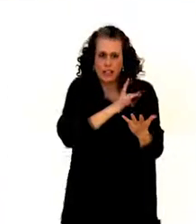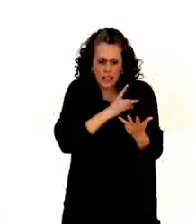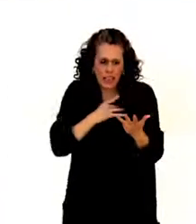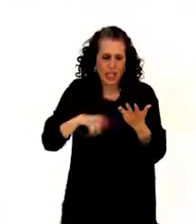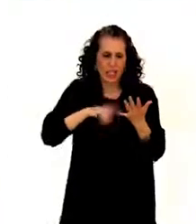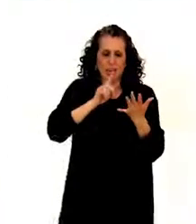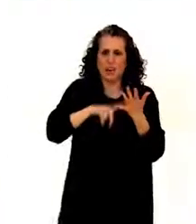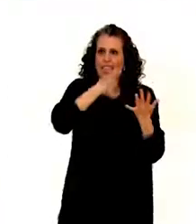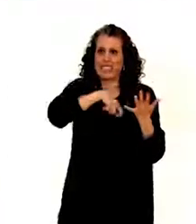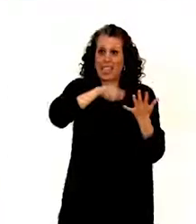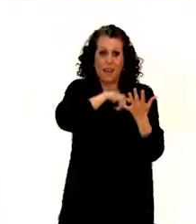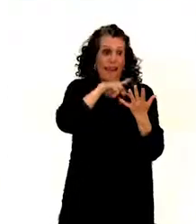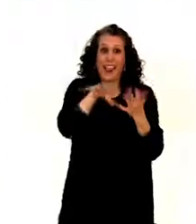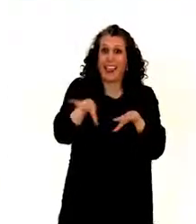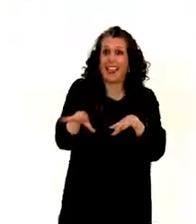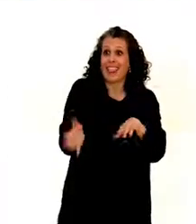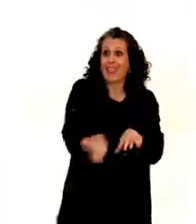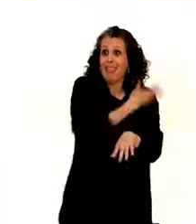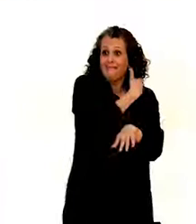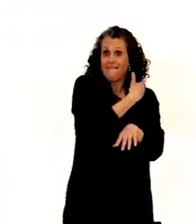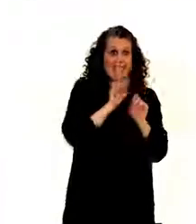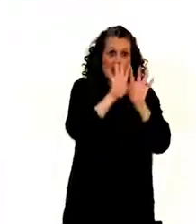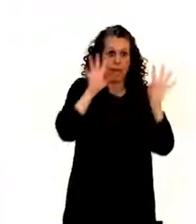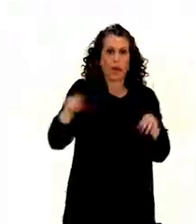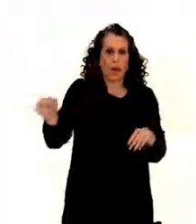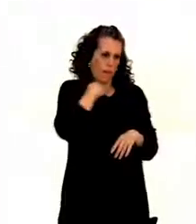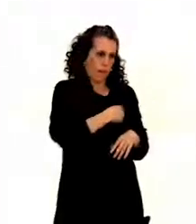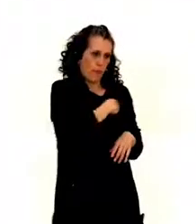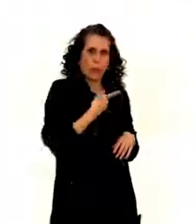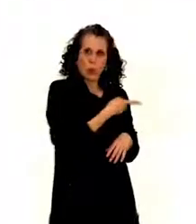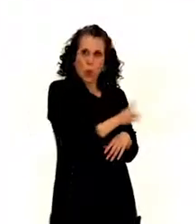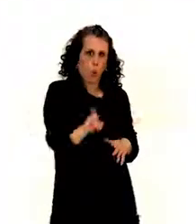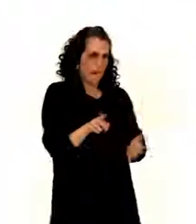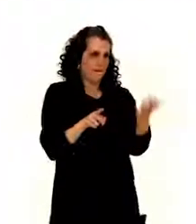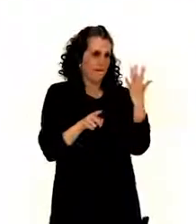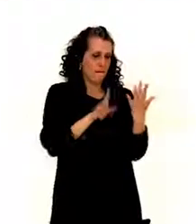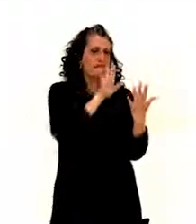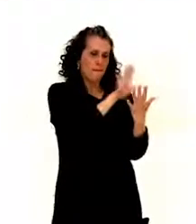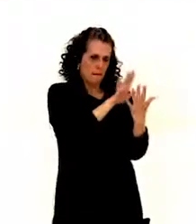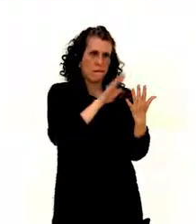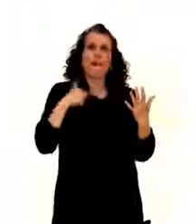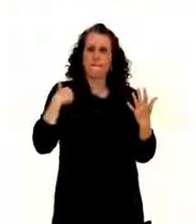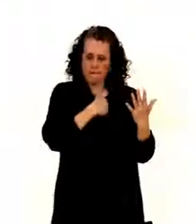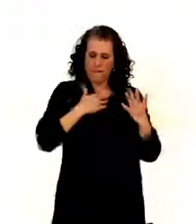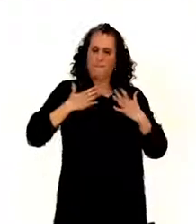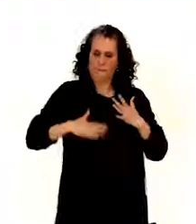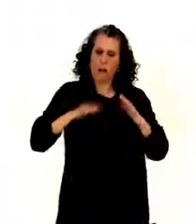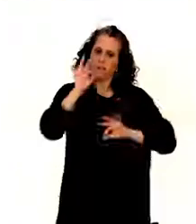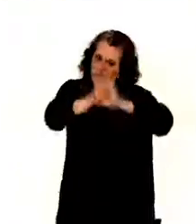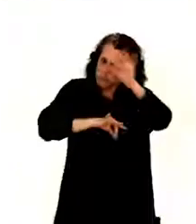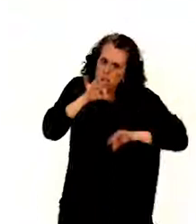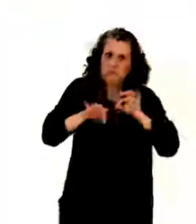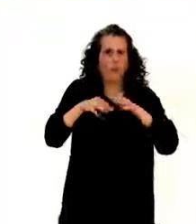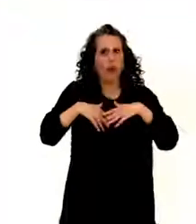Spain were leaving the committee. In 2016 we made a promise to them and said, listen, we will be asking questions about women and girls with disabilities.